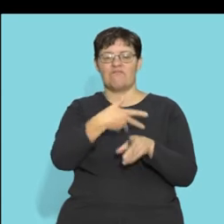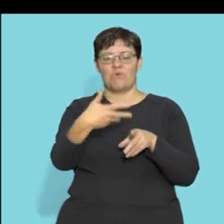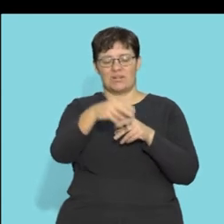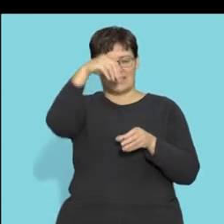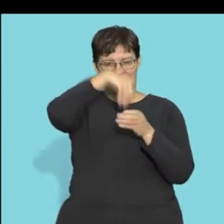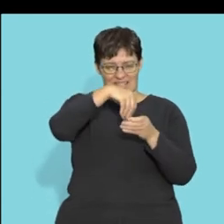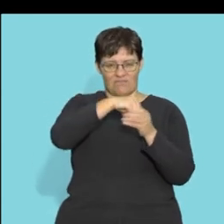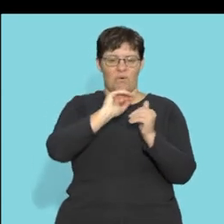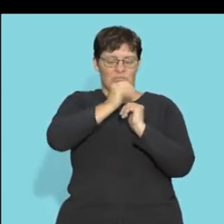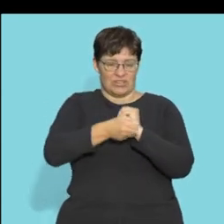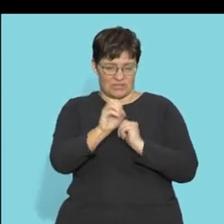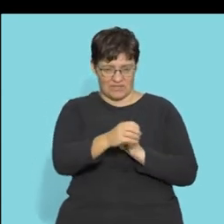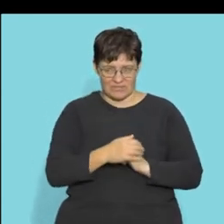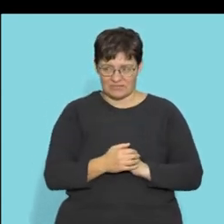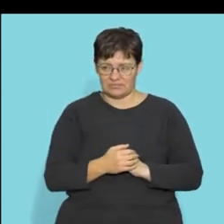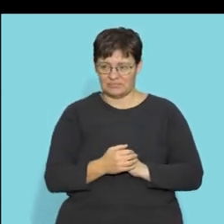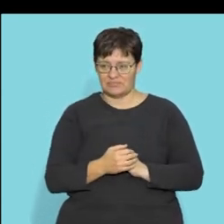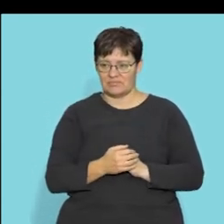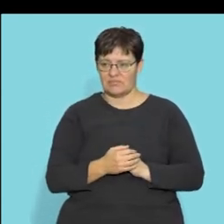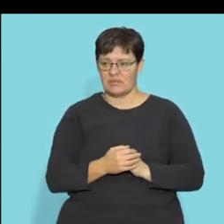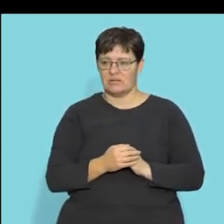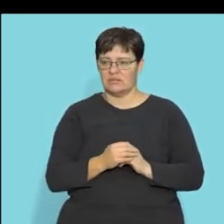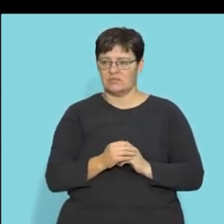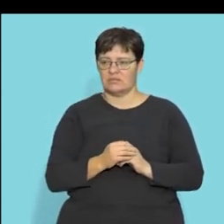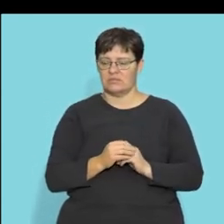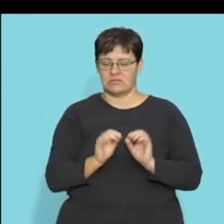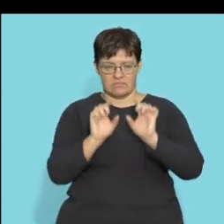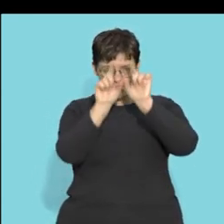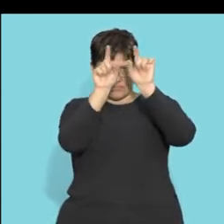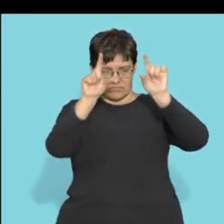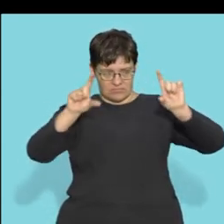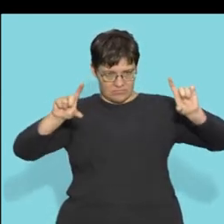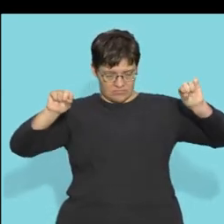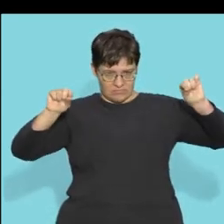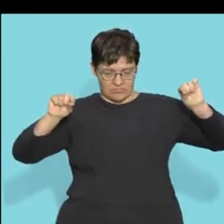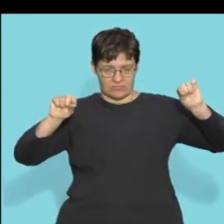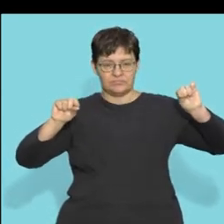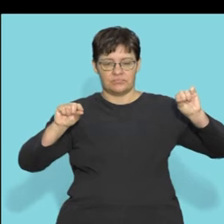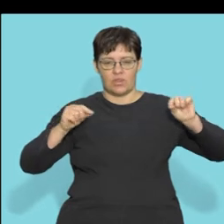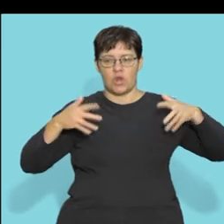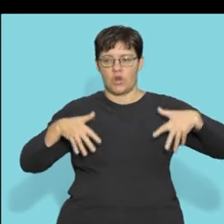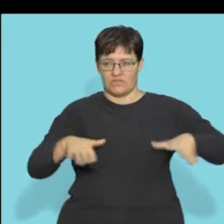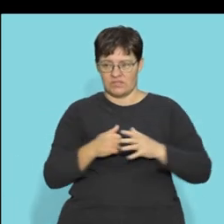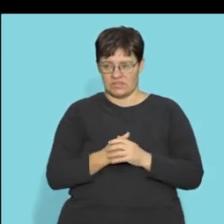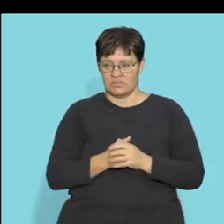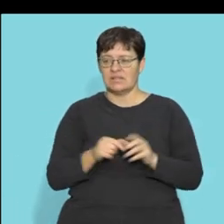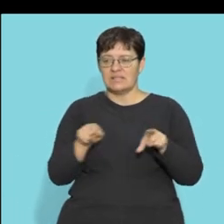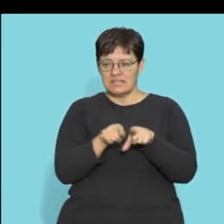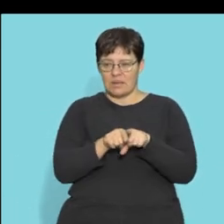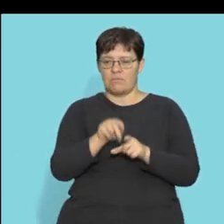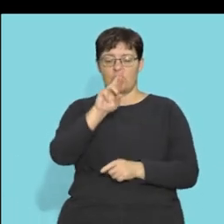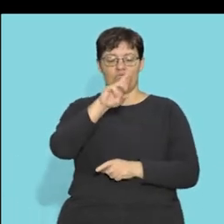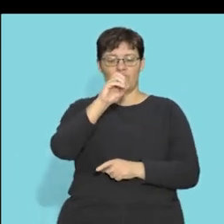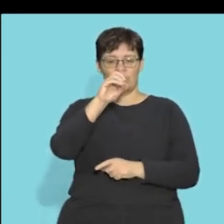cerebrospinal fluid, also for protection. And then you have these things here, the spinal nerve and like I said, the